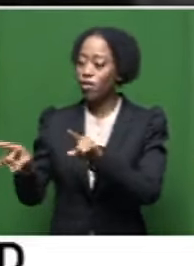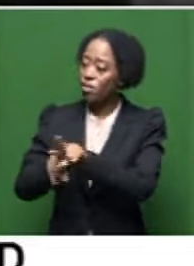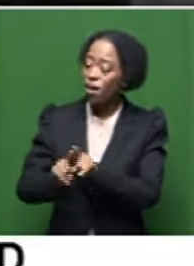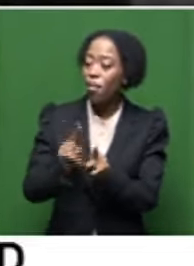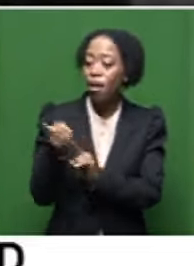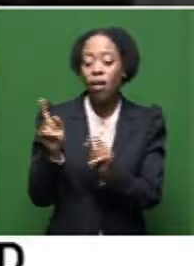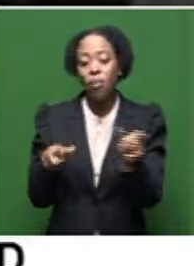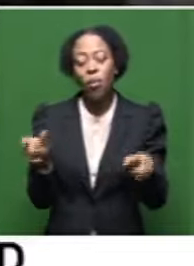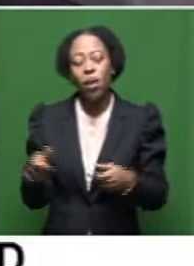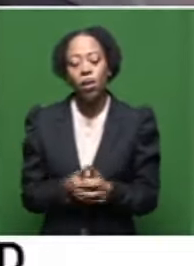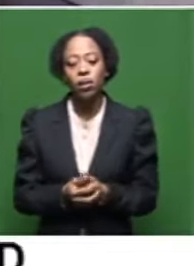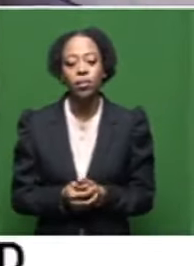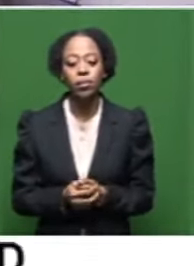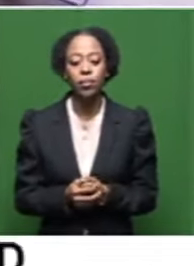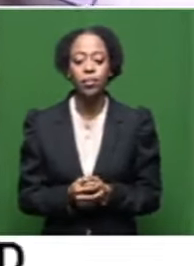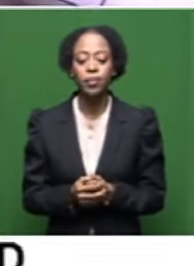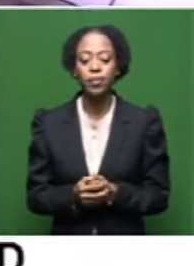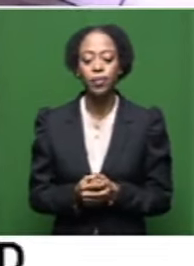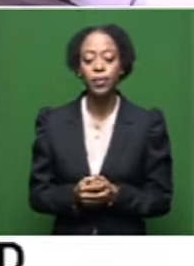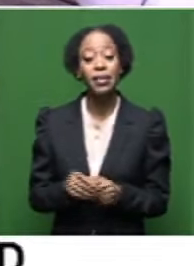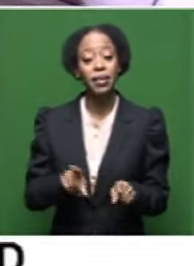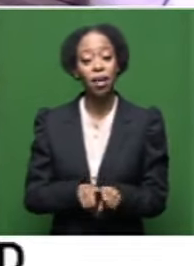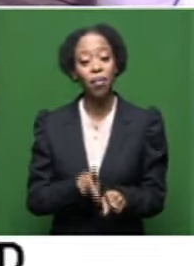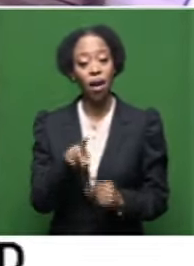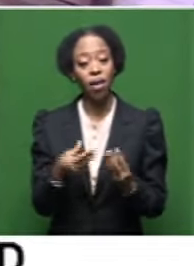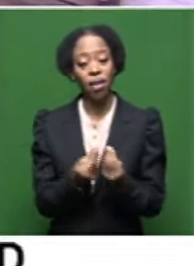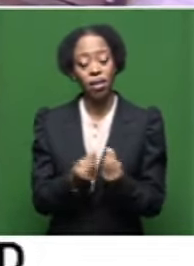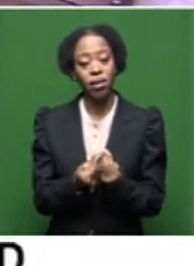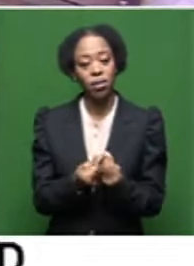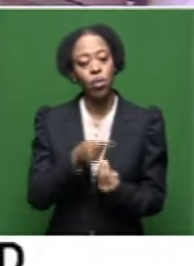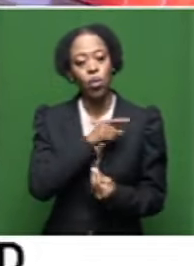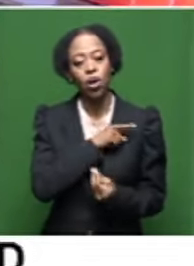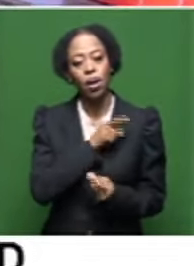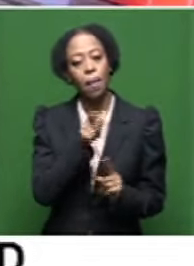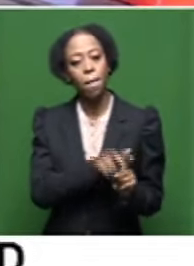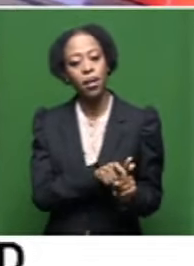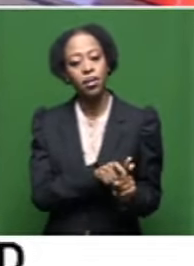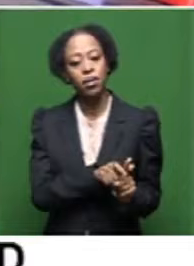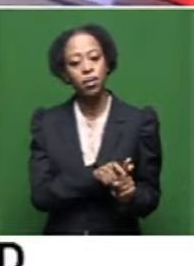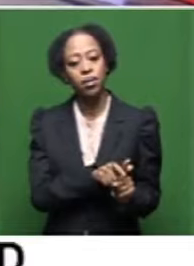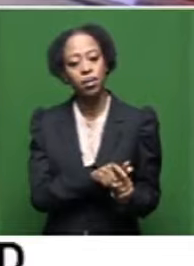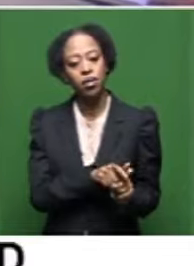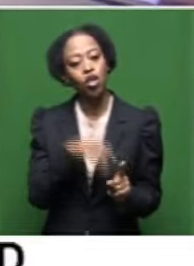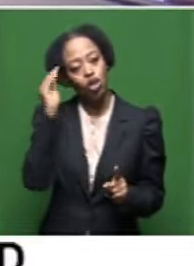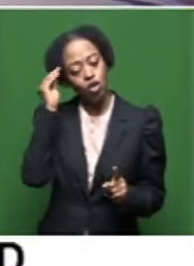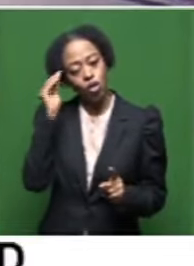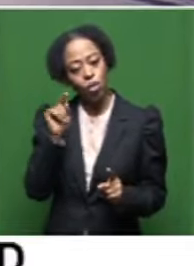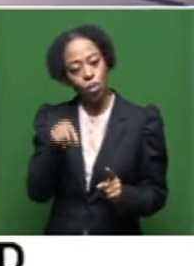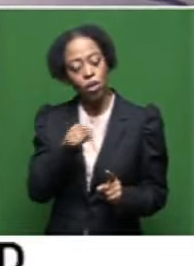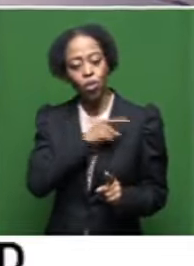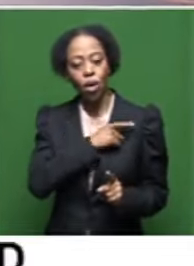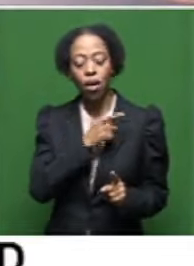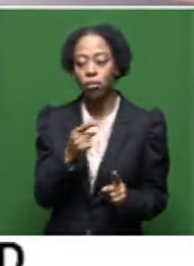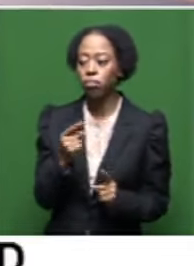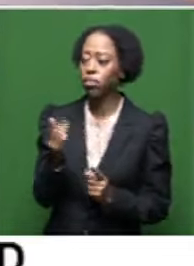families. And I think that is one of the things, you know, that one has to hold onto as far as the teachings